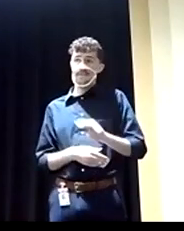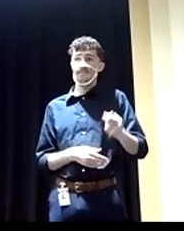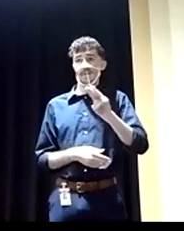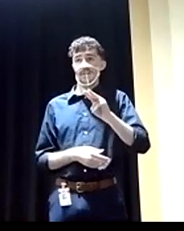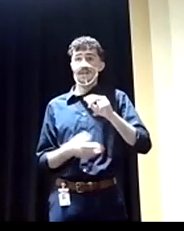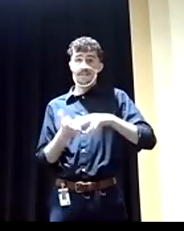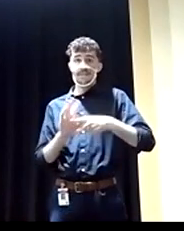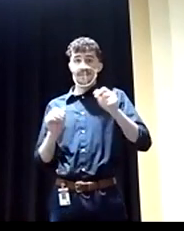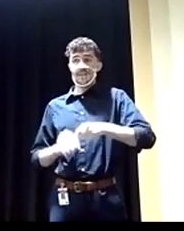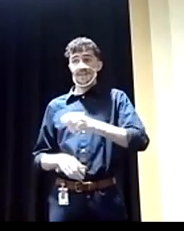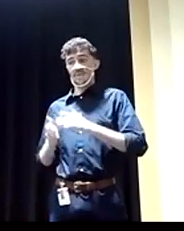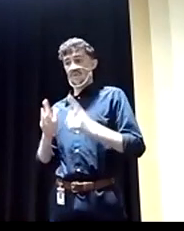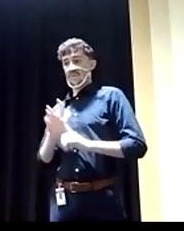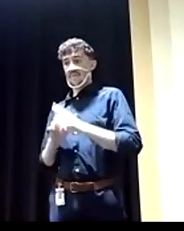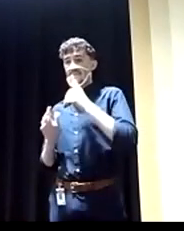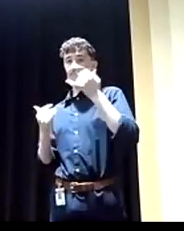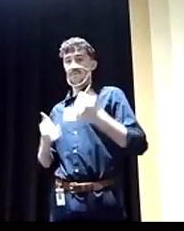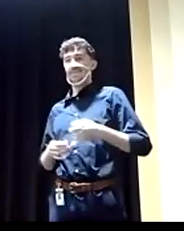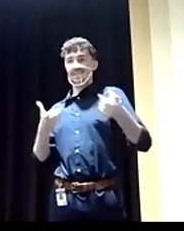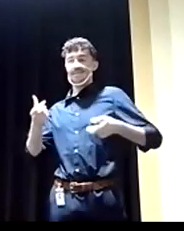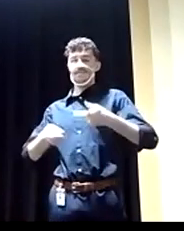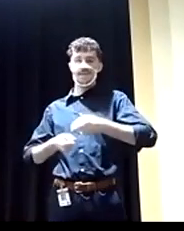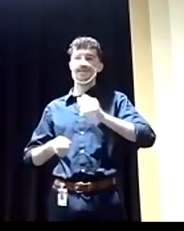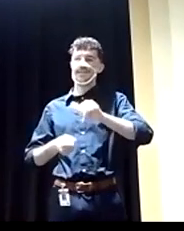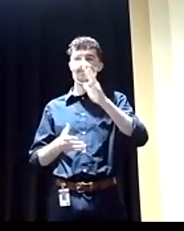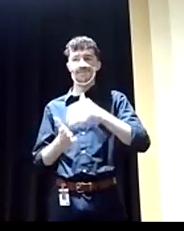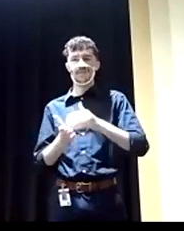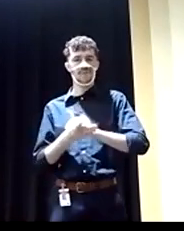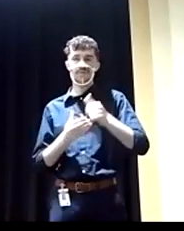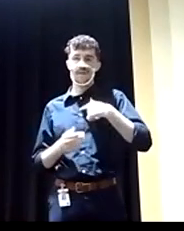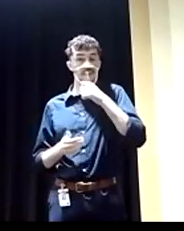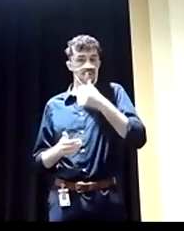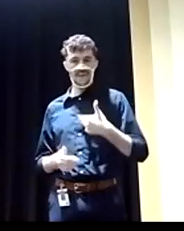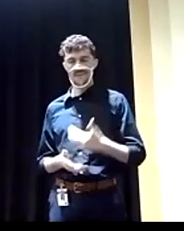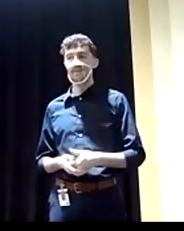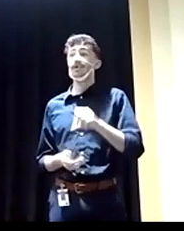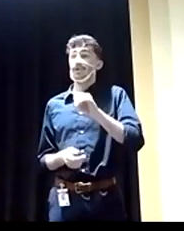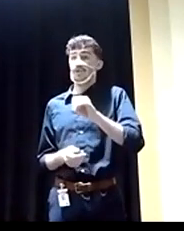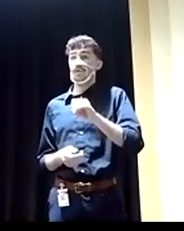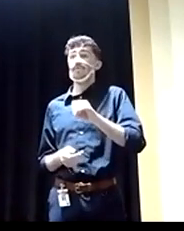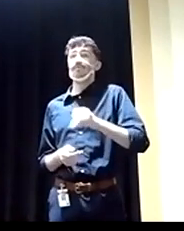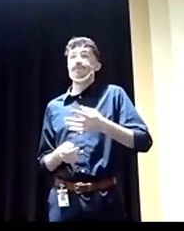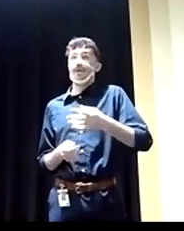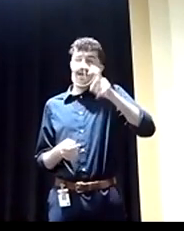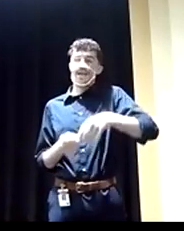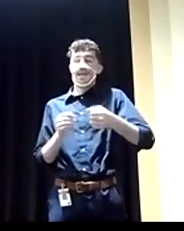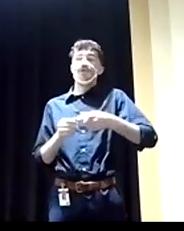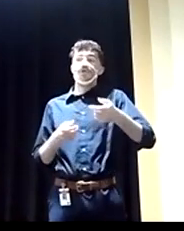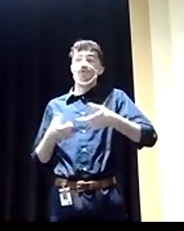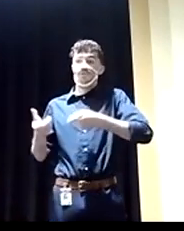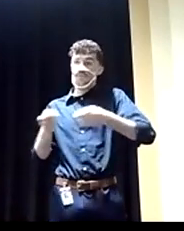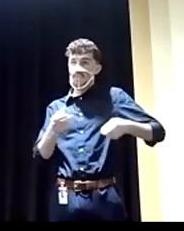just for this campaign. That's $5,000 I don't have. So the fact I have to run is an indictment